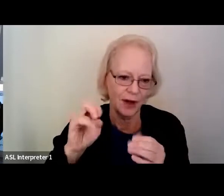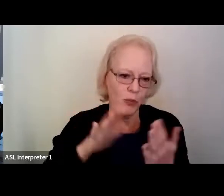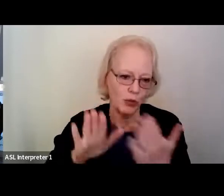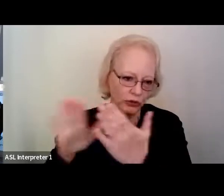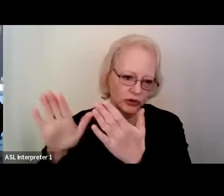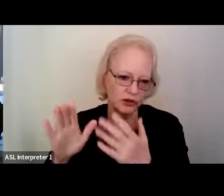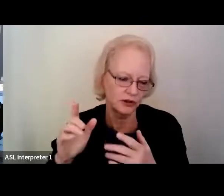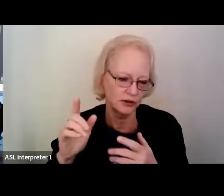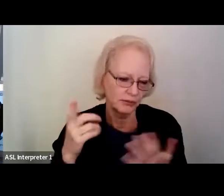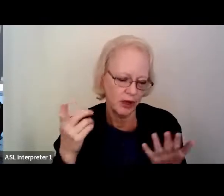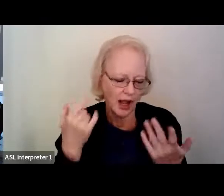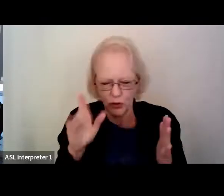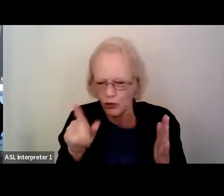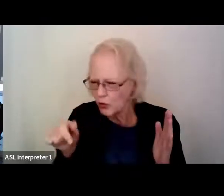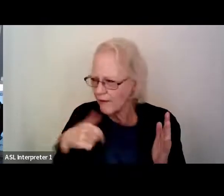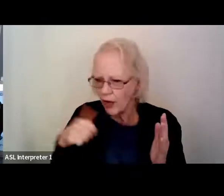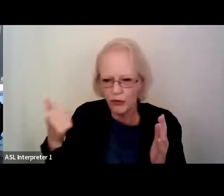thoughts.